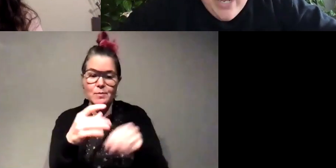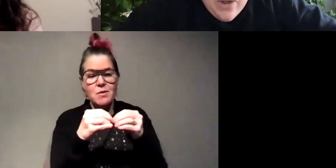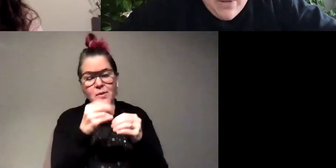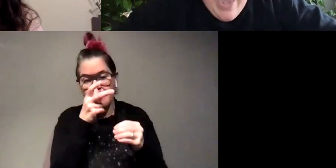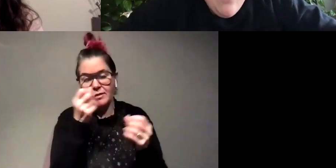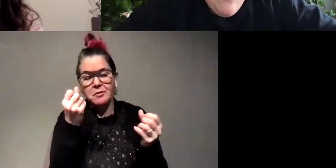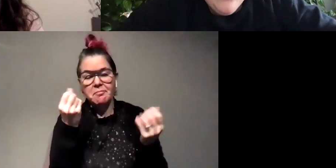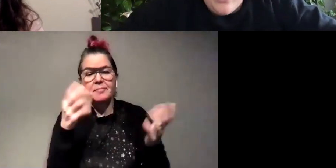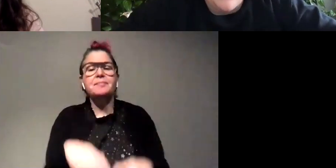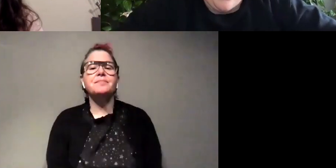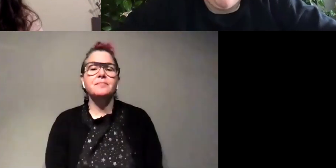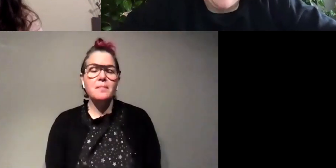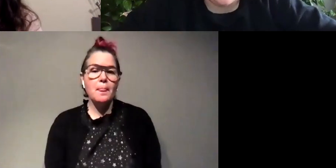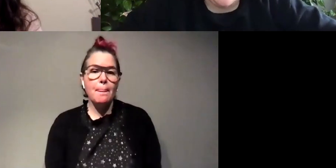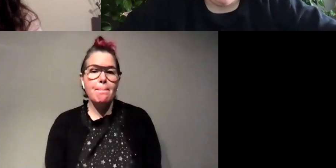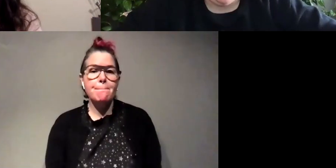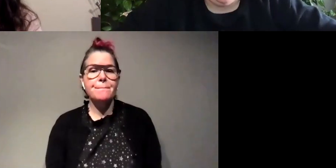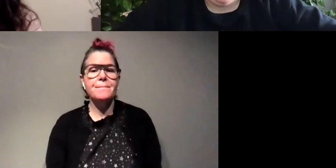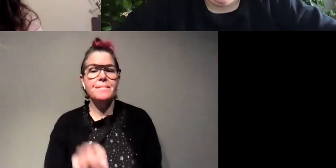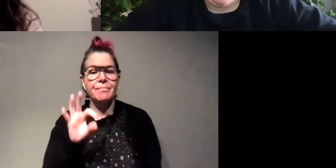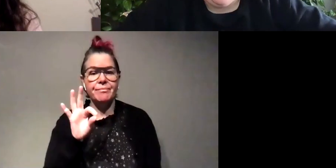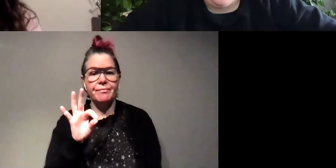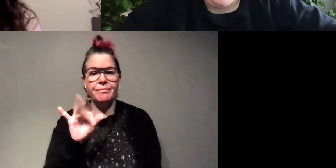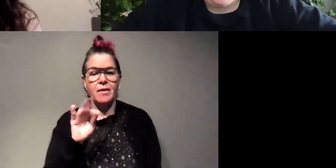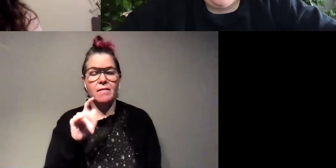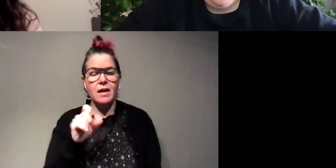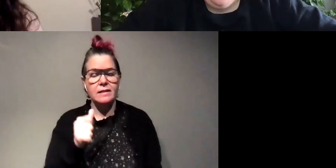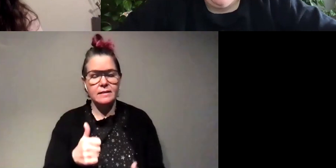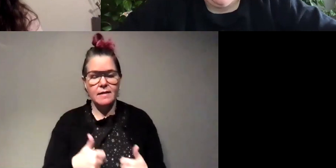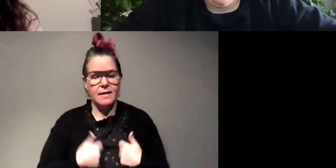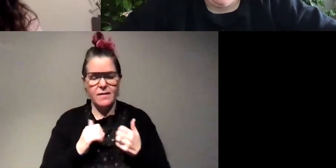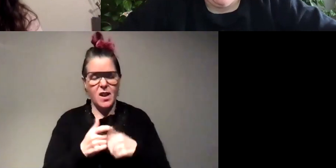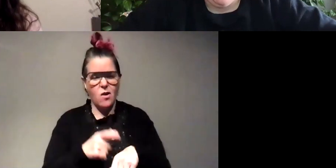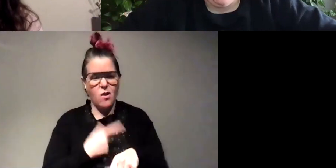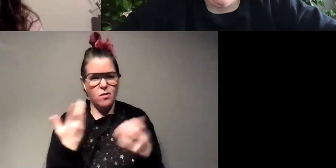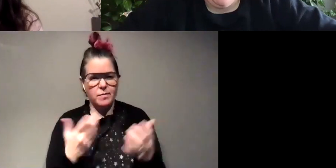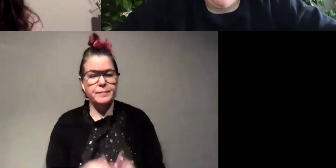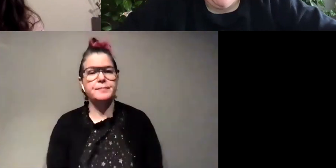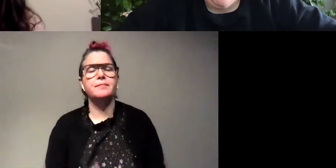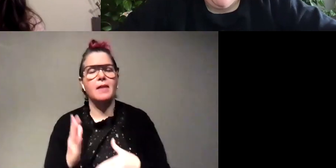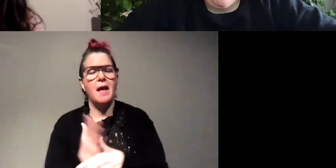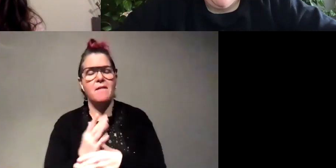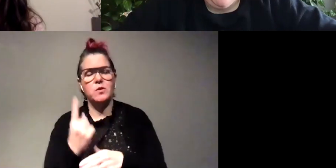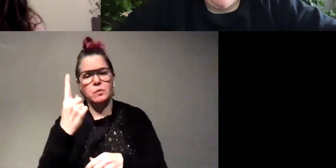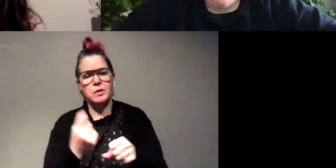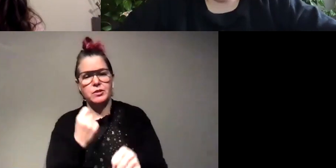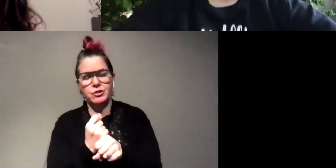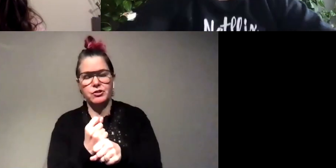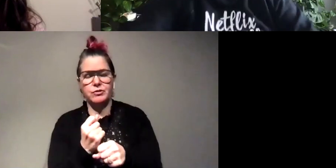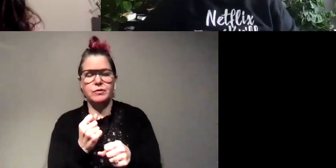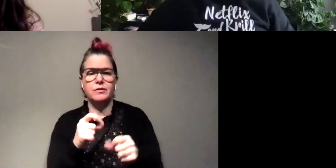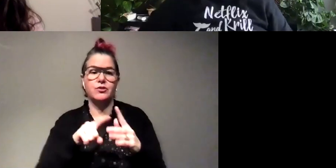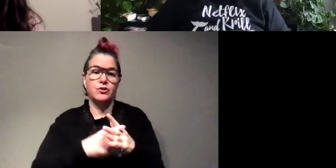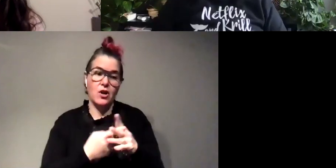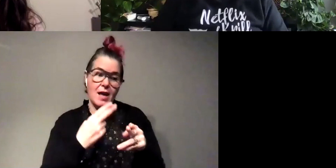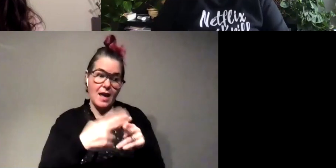okey doke how long do fireflies live um so the average is about a year right so they'll start